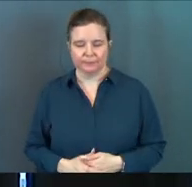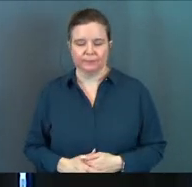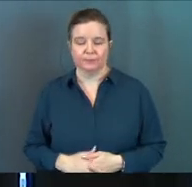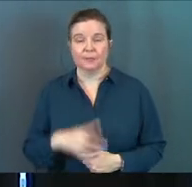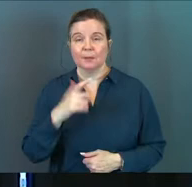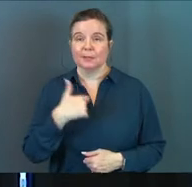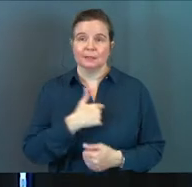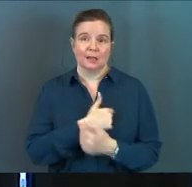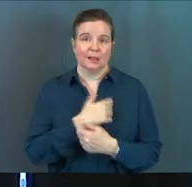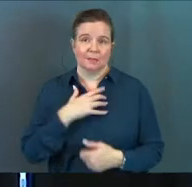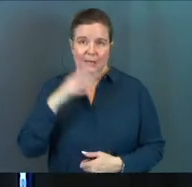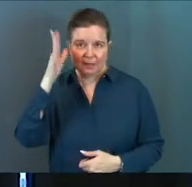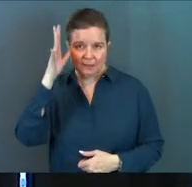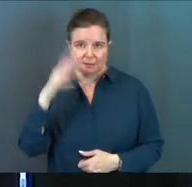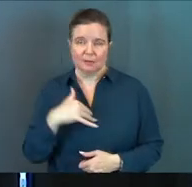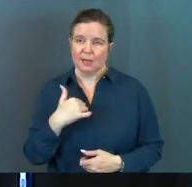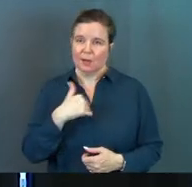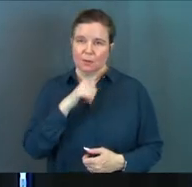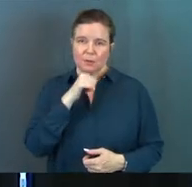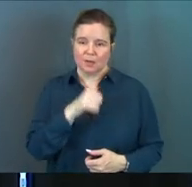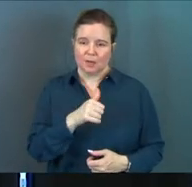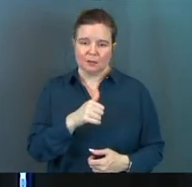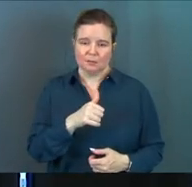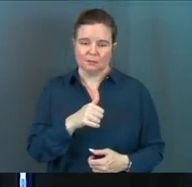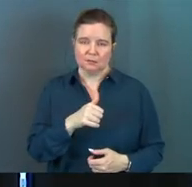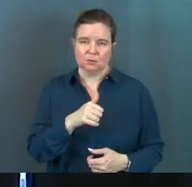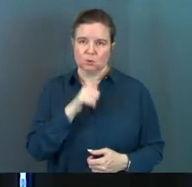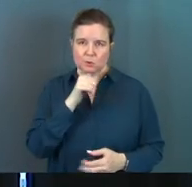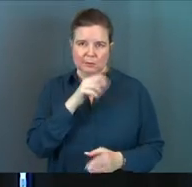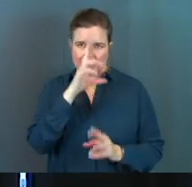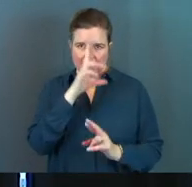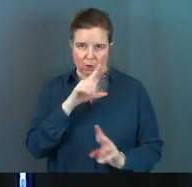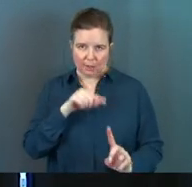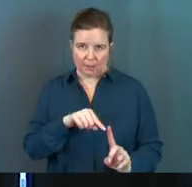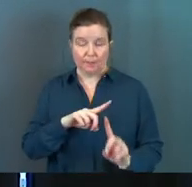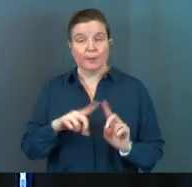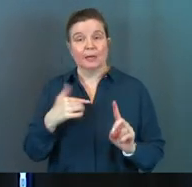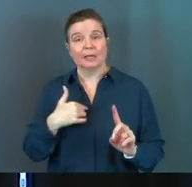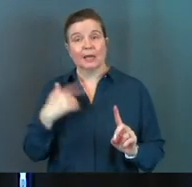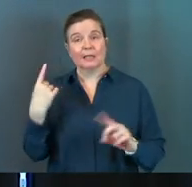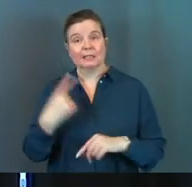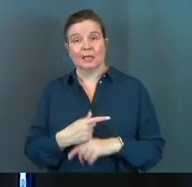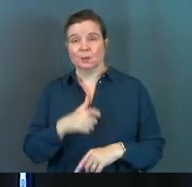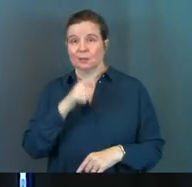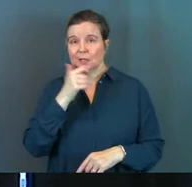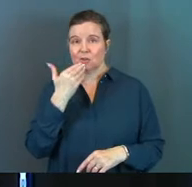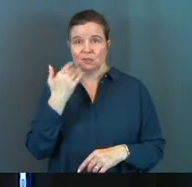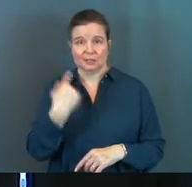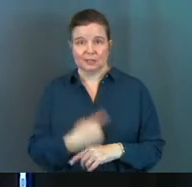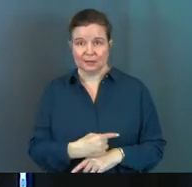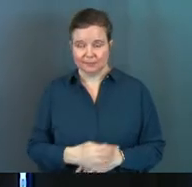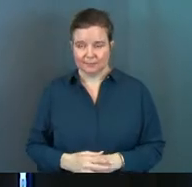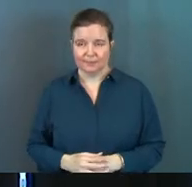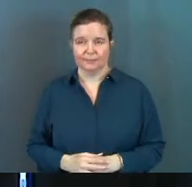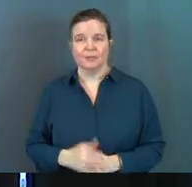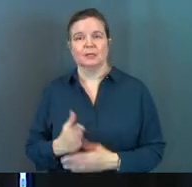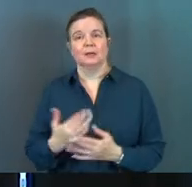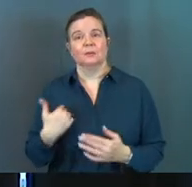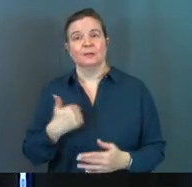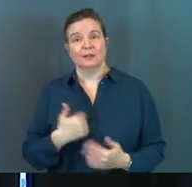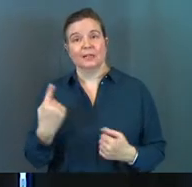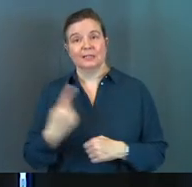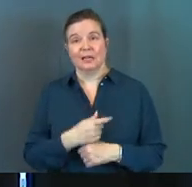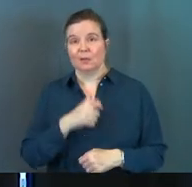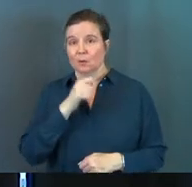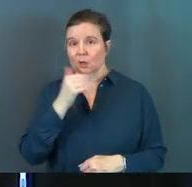because I love my dad, and I would not want to dishonor him. But he had a day that was not a good day. Some of us have